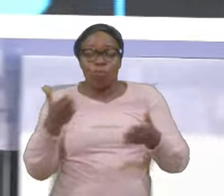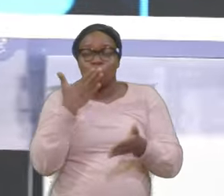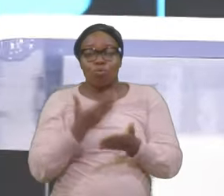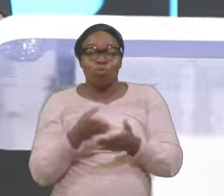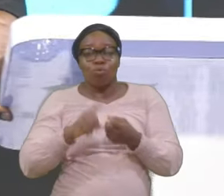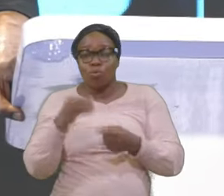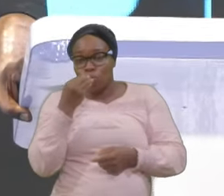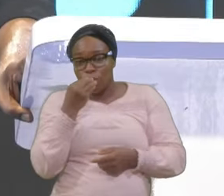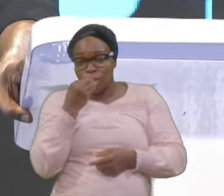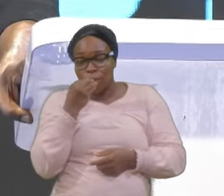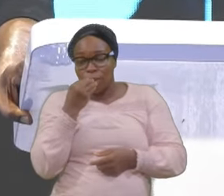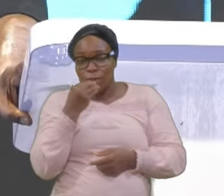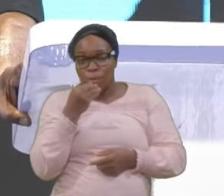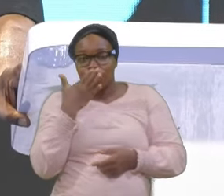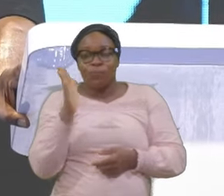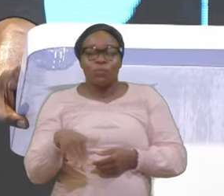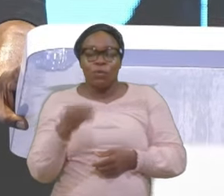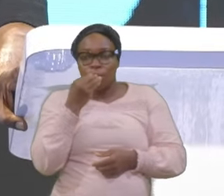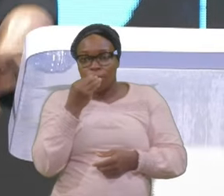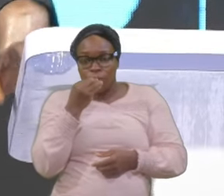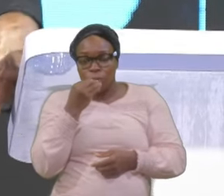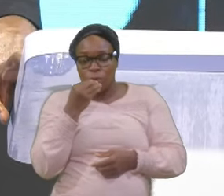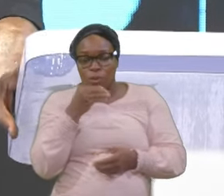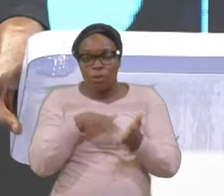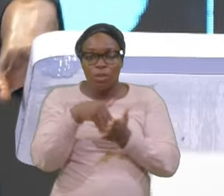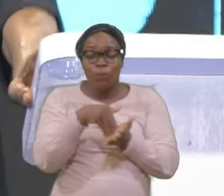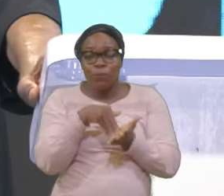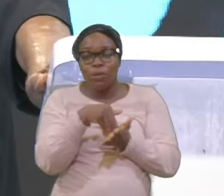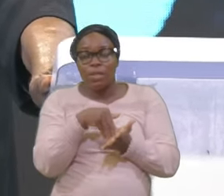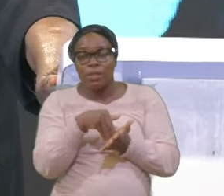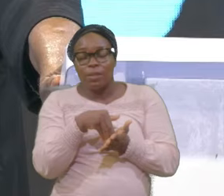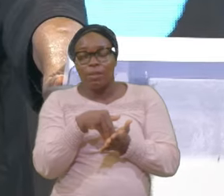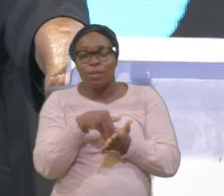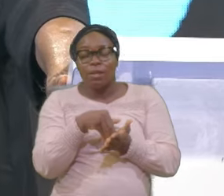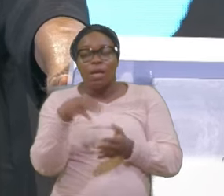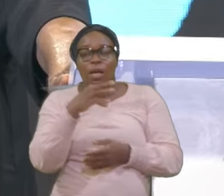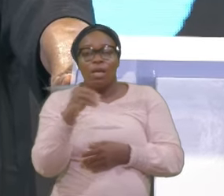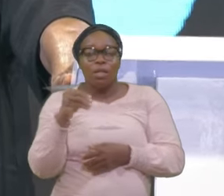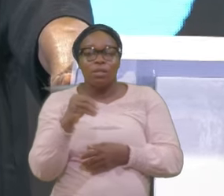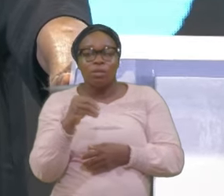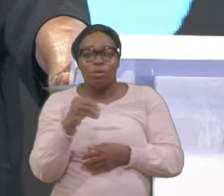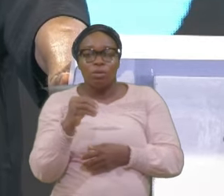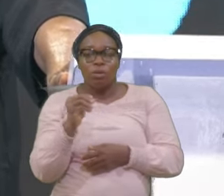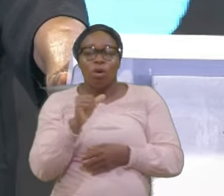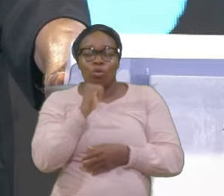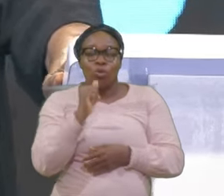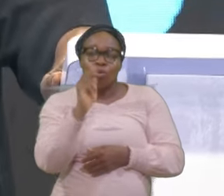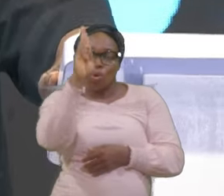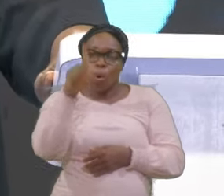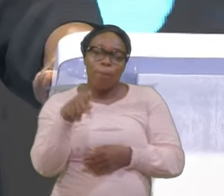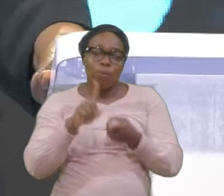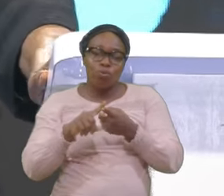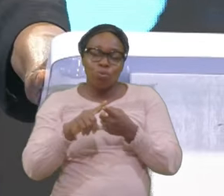weakness And importance It's not up to 40 years It's looking like